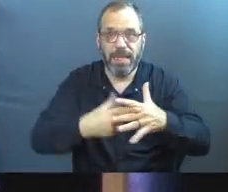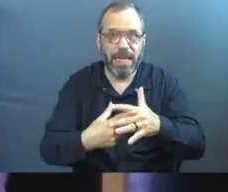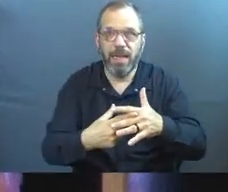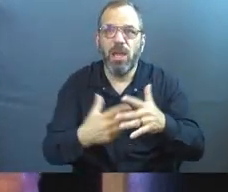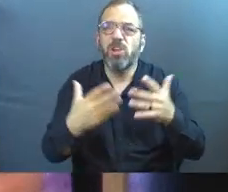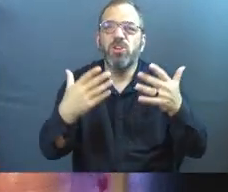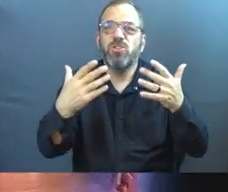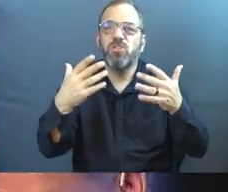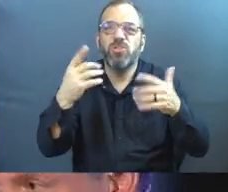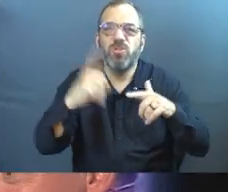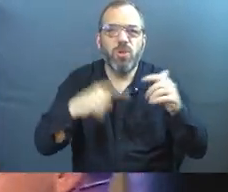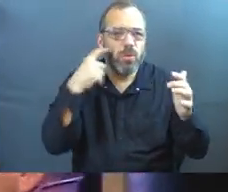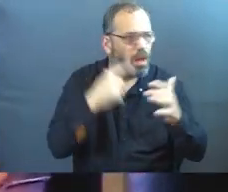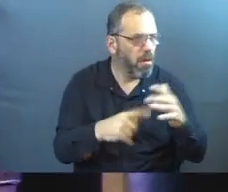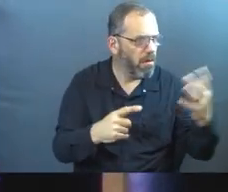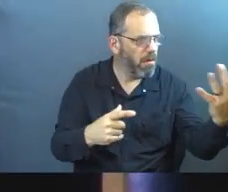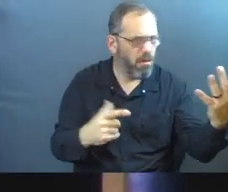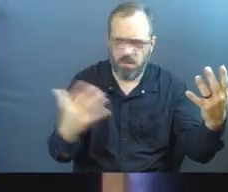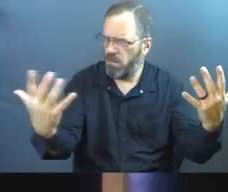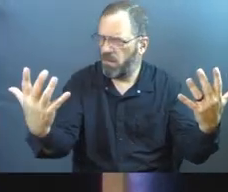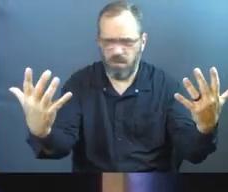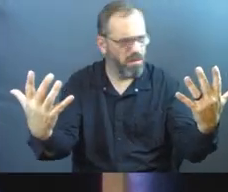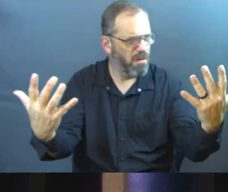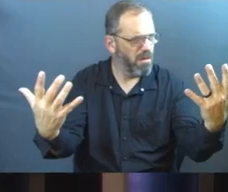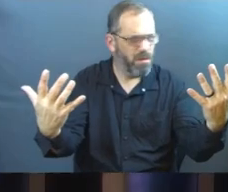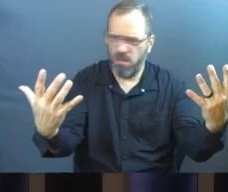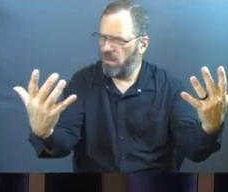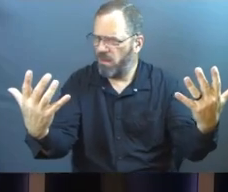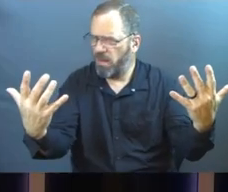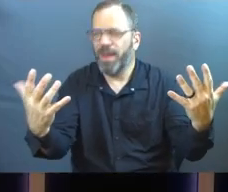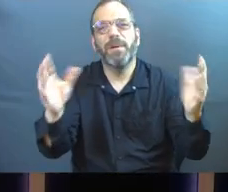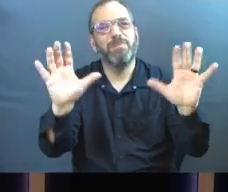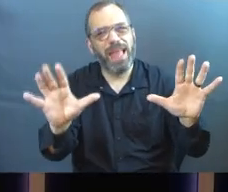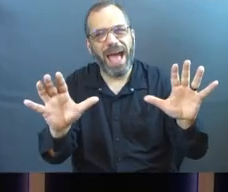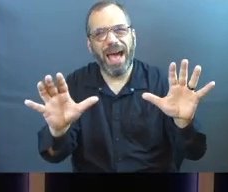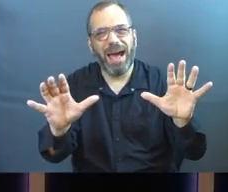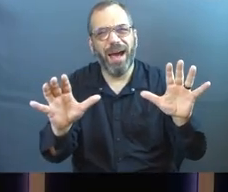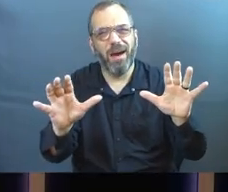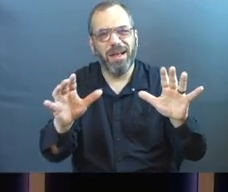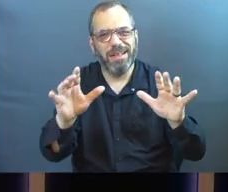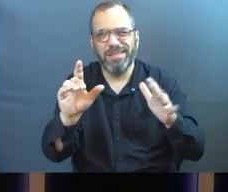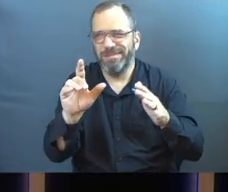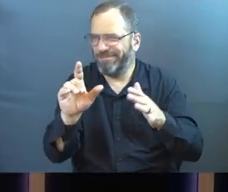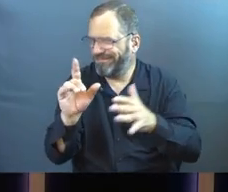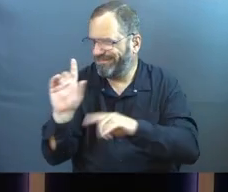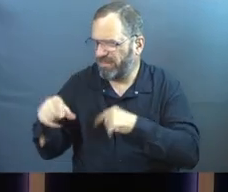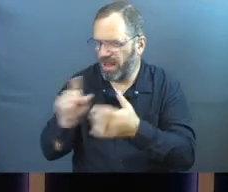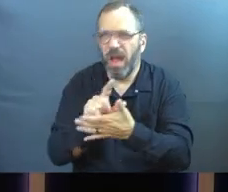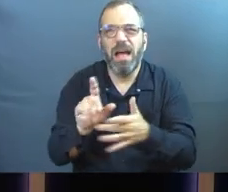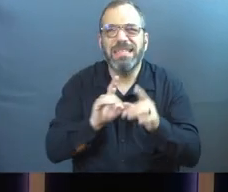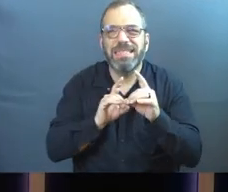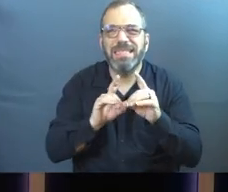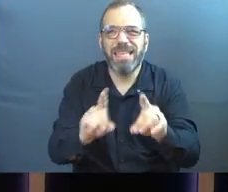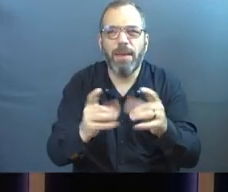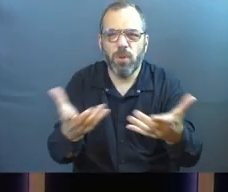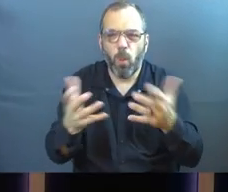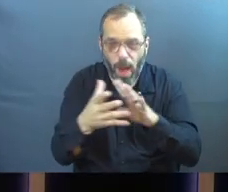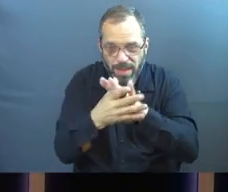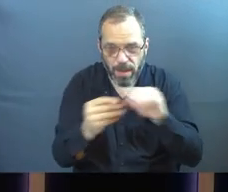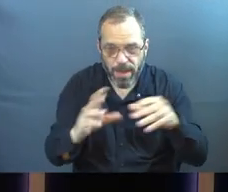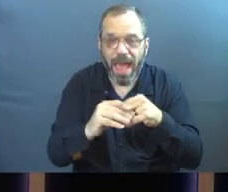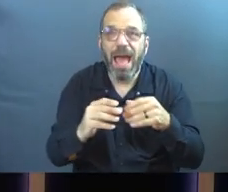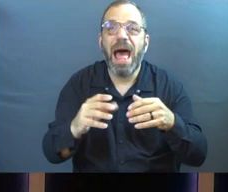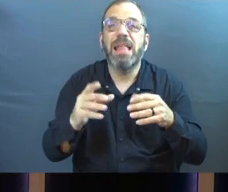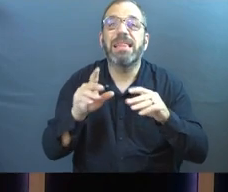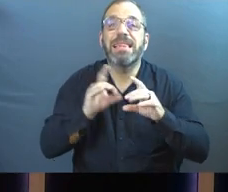because you wouldn't be able to tell. Now, like we did in several of these weeks, the disciples didn't just want the parable, they